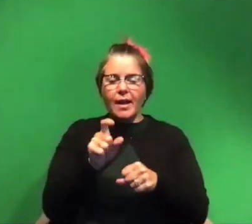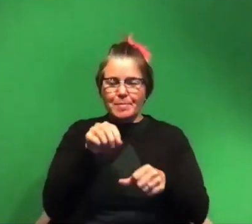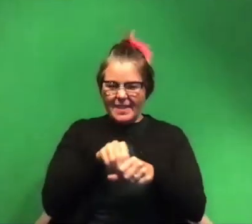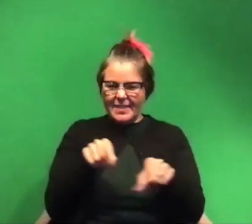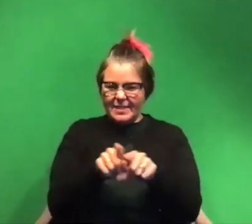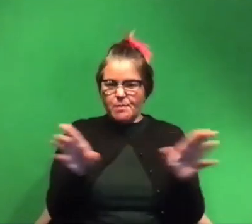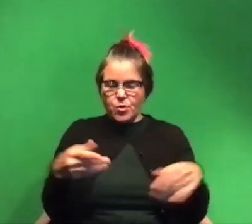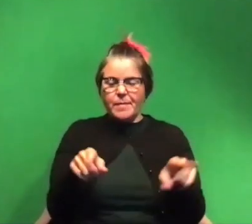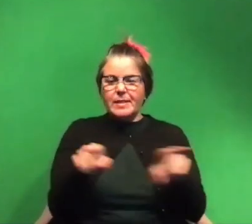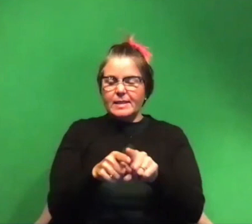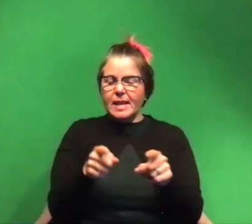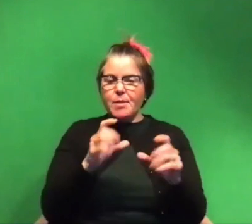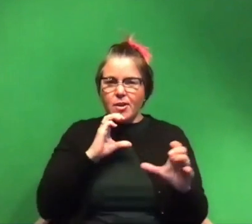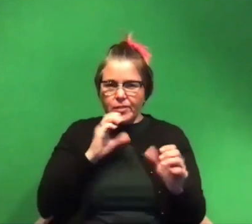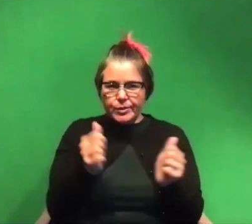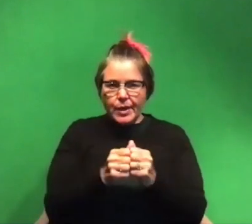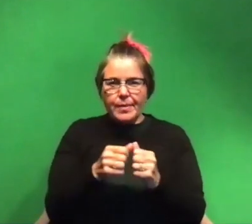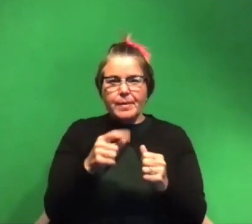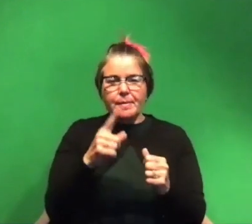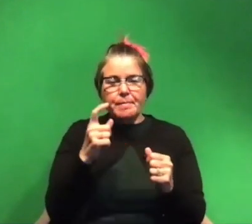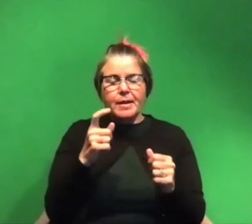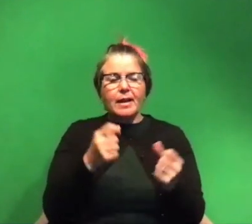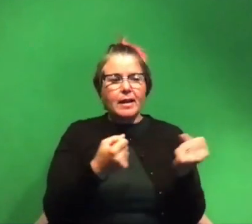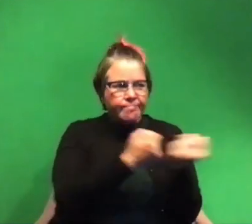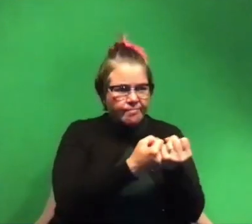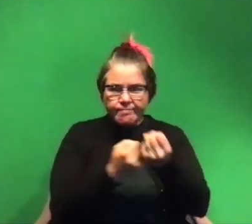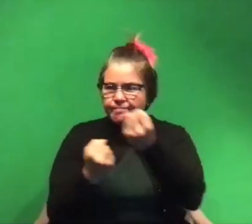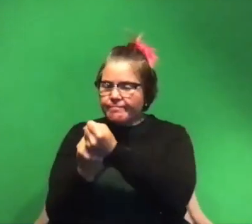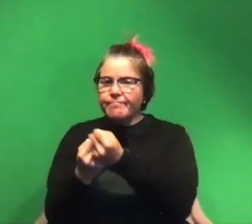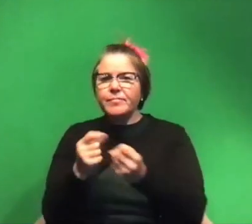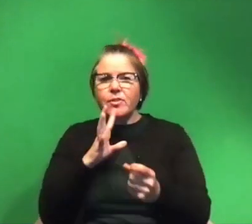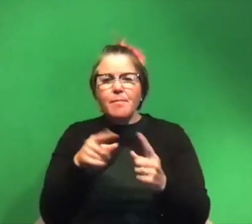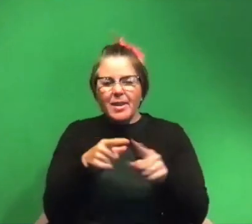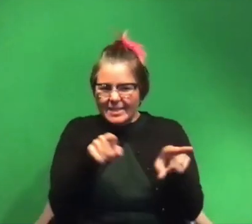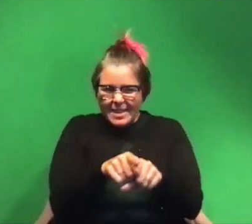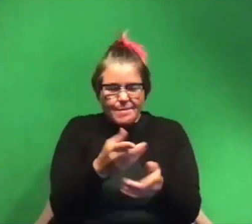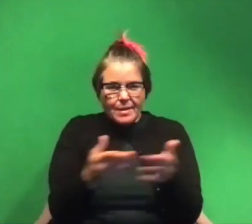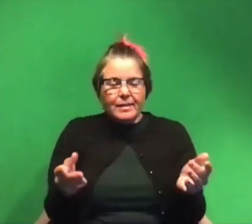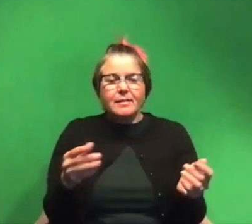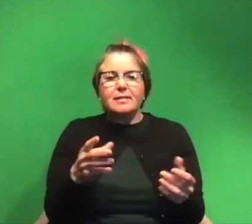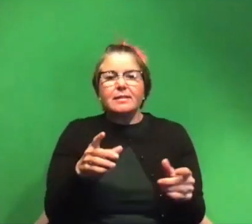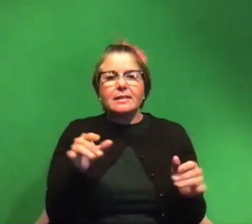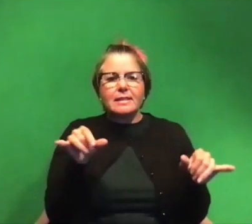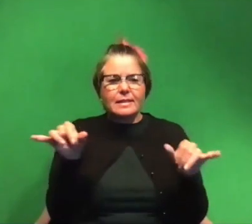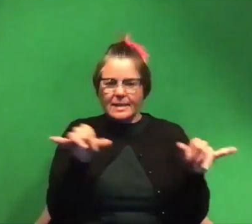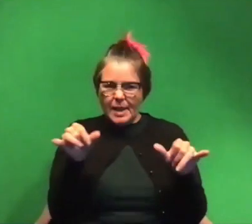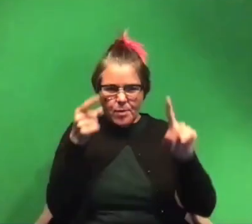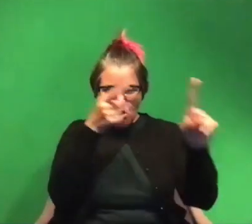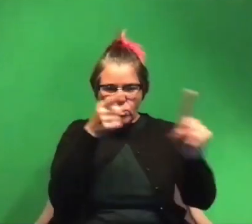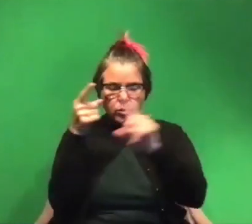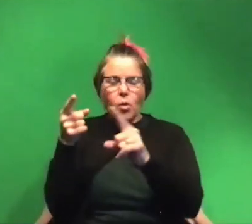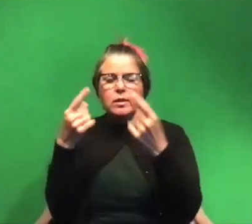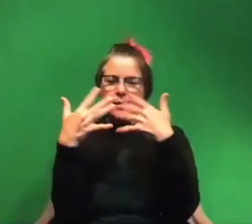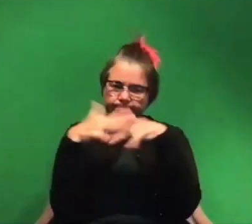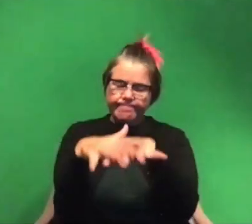these conversations together because we are such big fans of each other we're talking about the same things we have such similar goals it's about merging